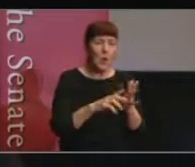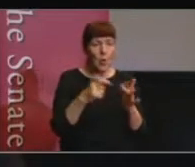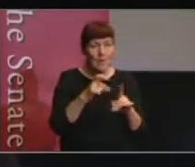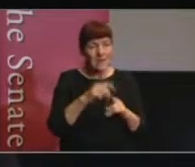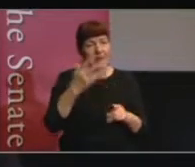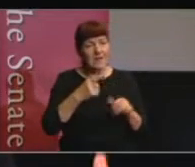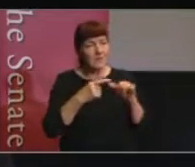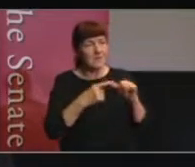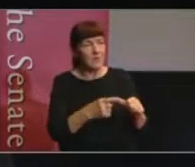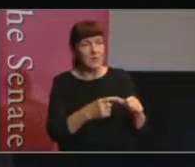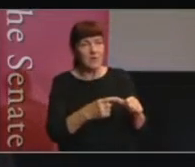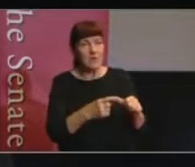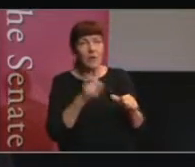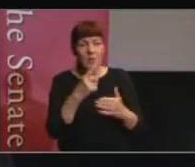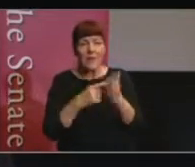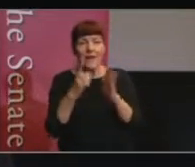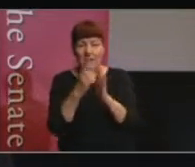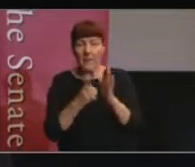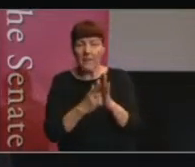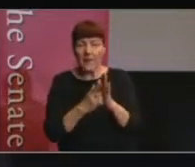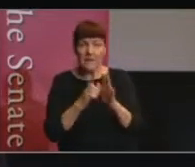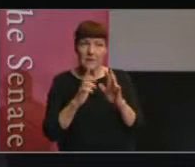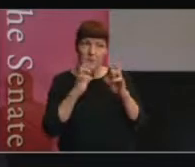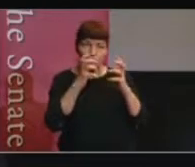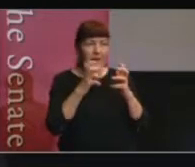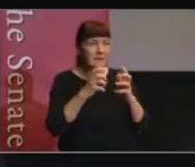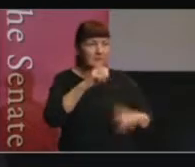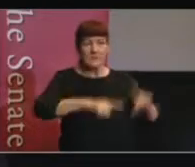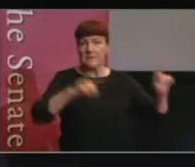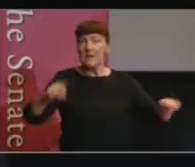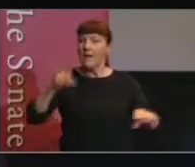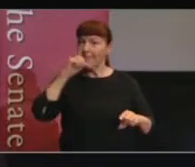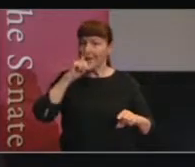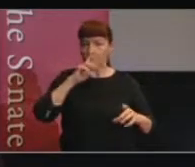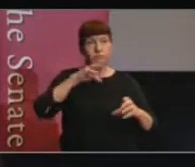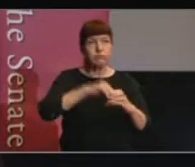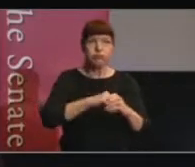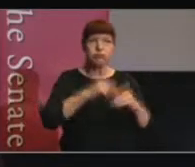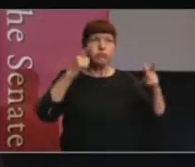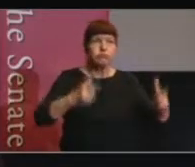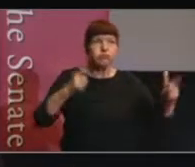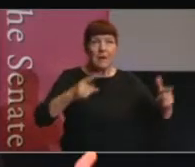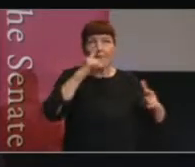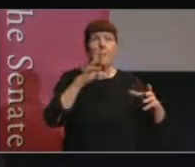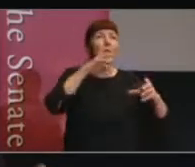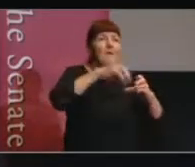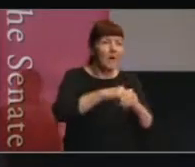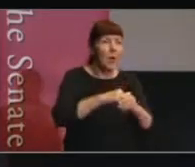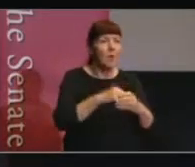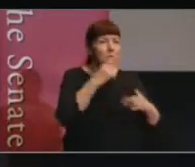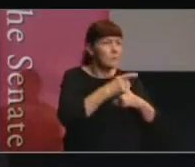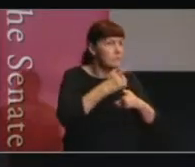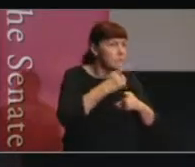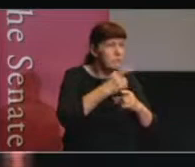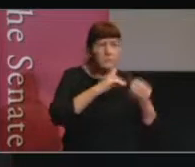attracted a really diverse range of people to the inquiry, high rates of participation. But, you know, questions